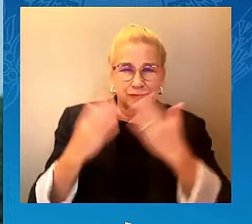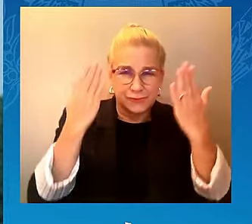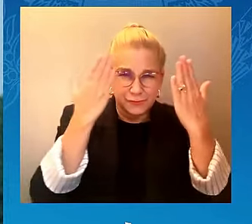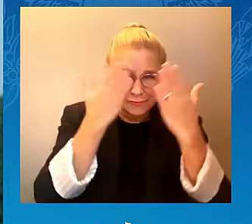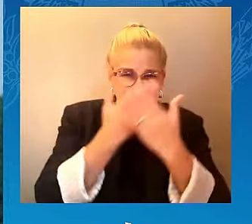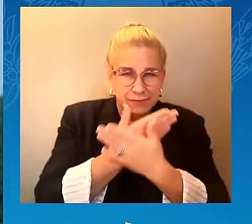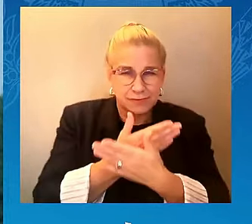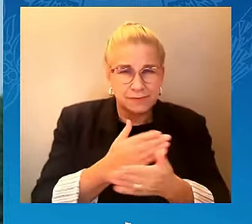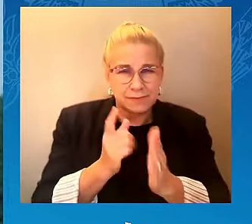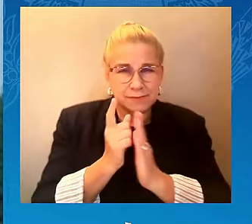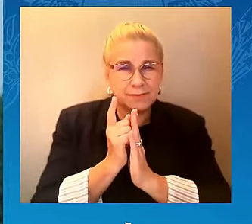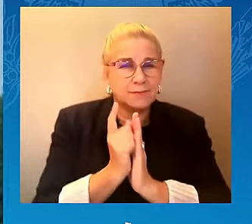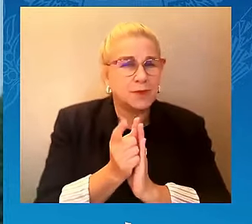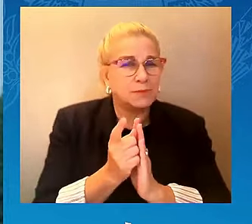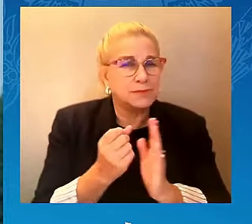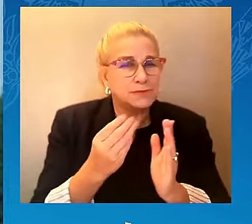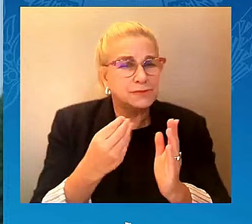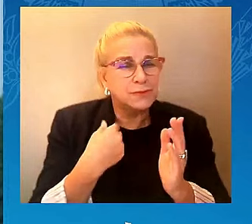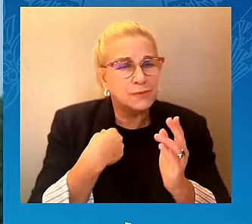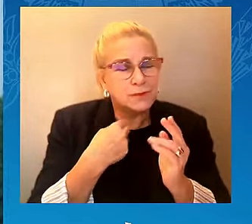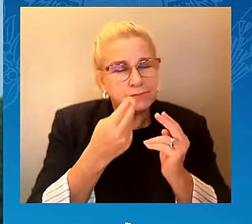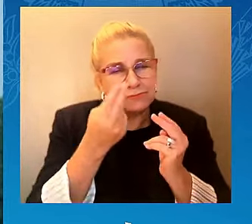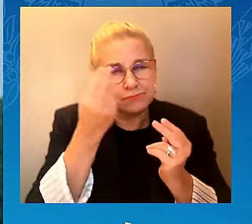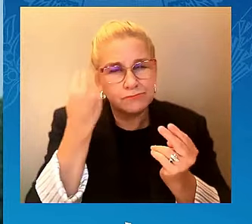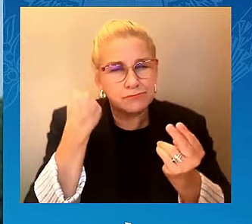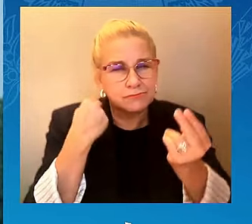that we cannot lose faith.